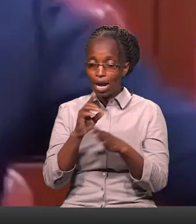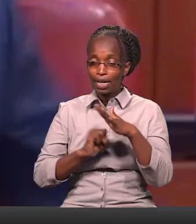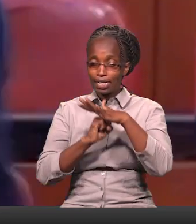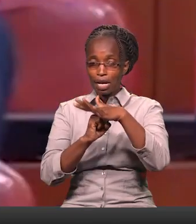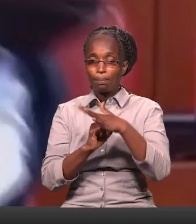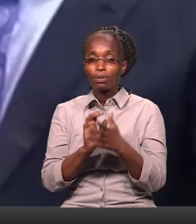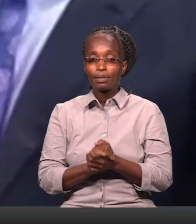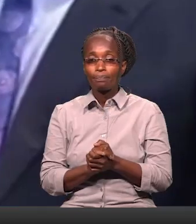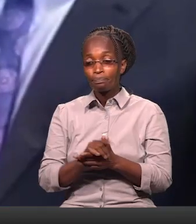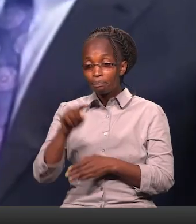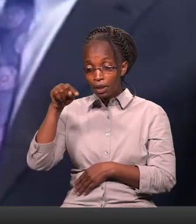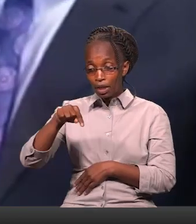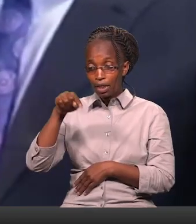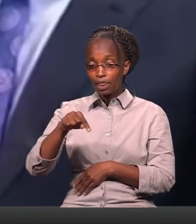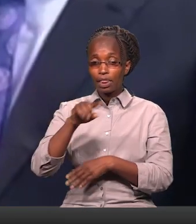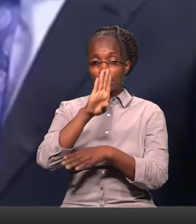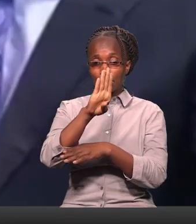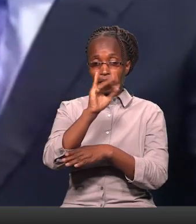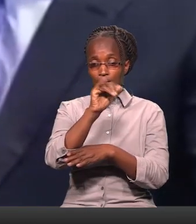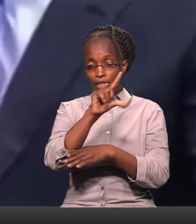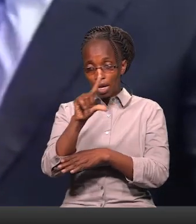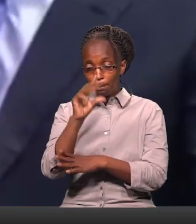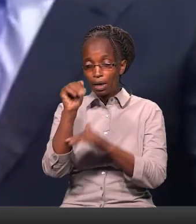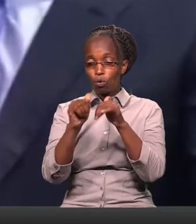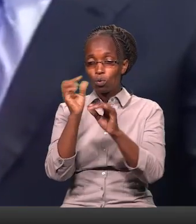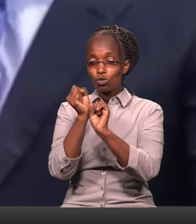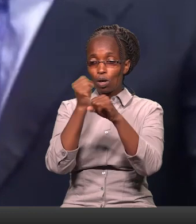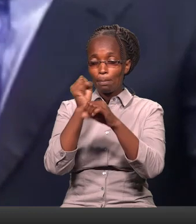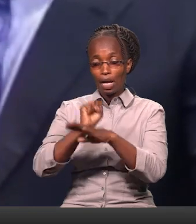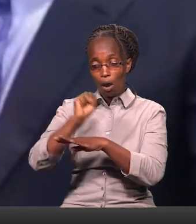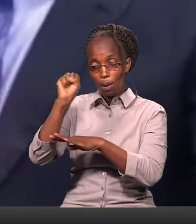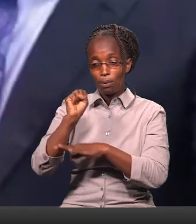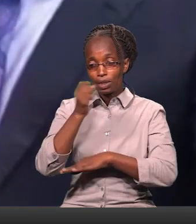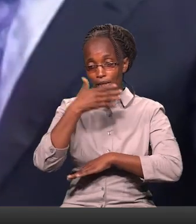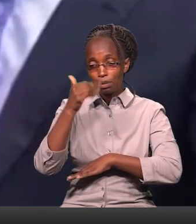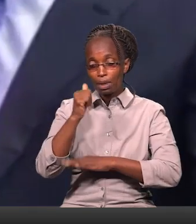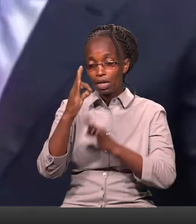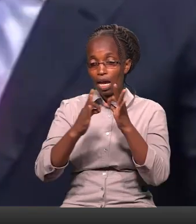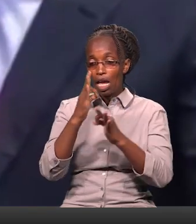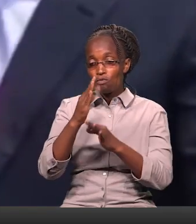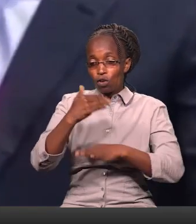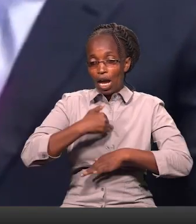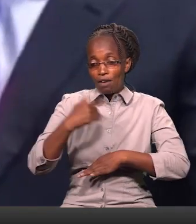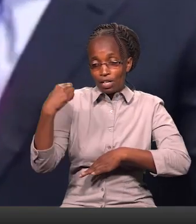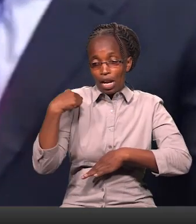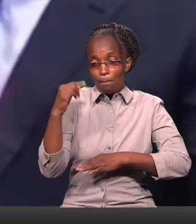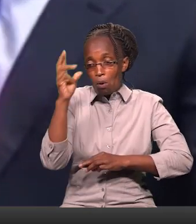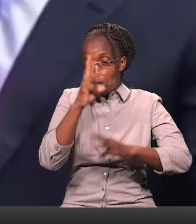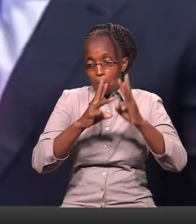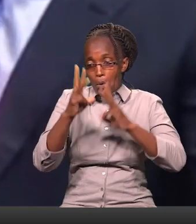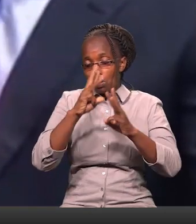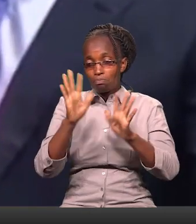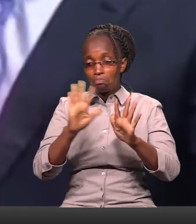support This is a bill that is going to make our politics better, Mr. Speaker And if you have numbers, Mr. Speaker,